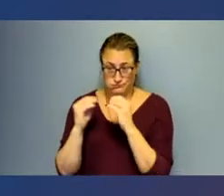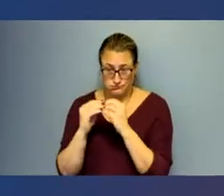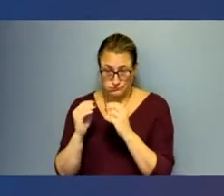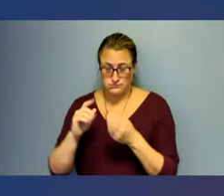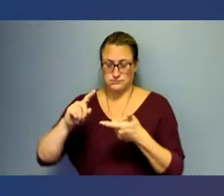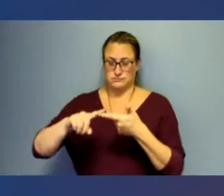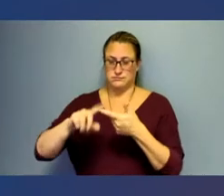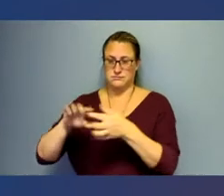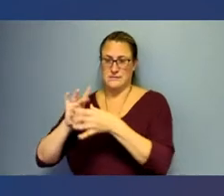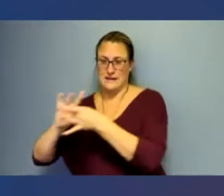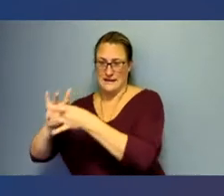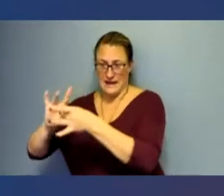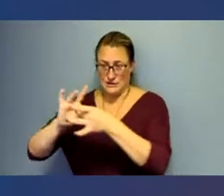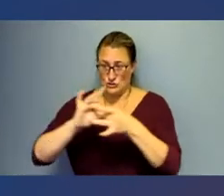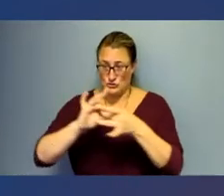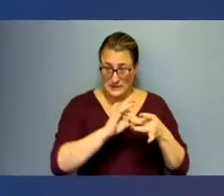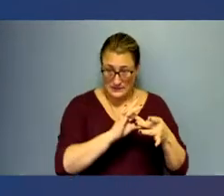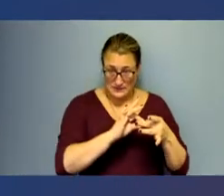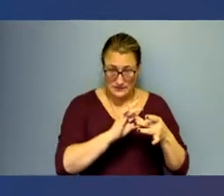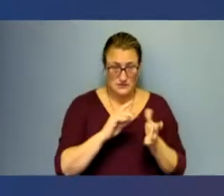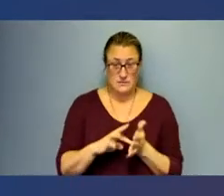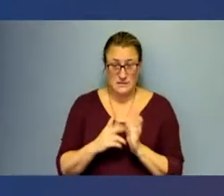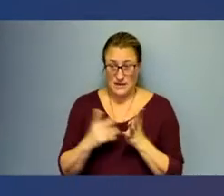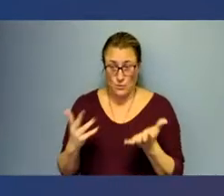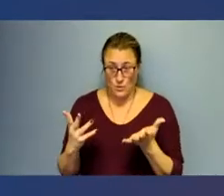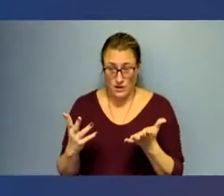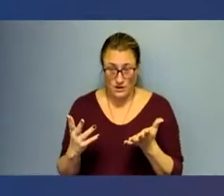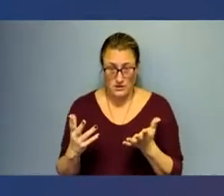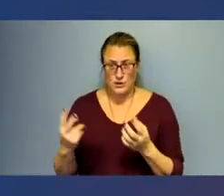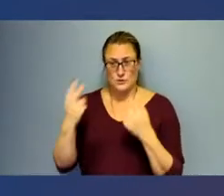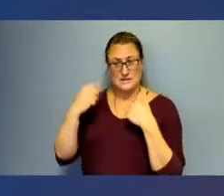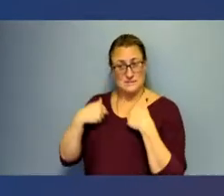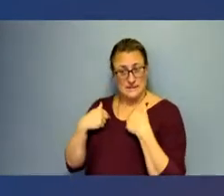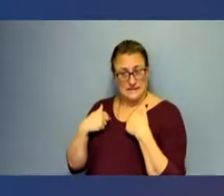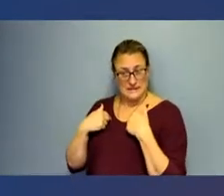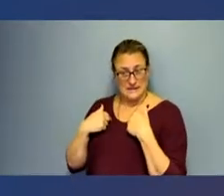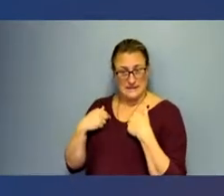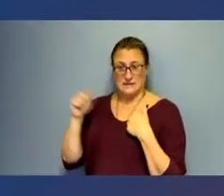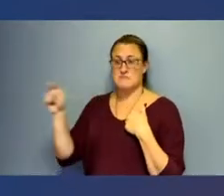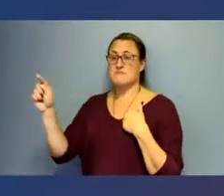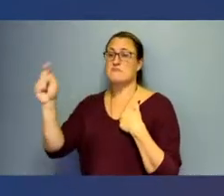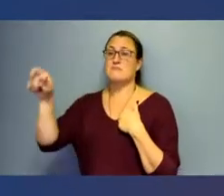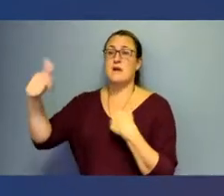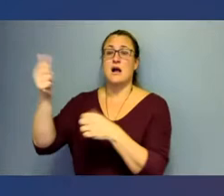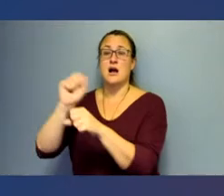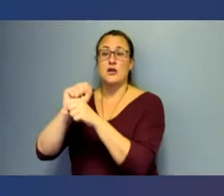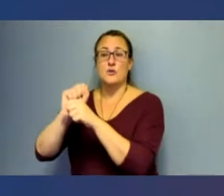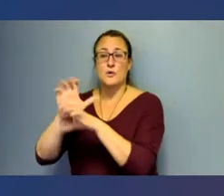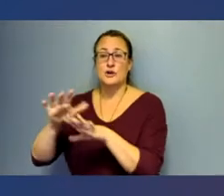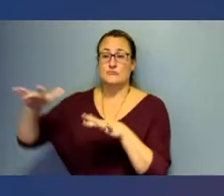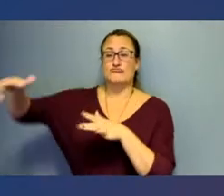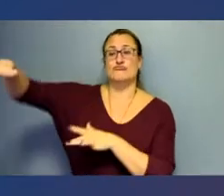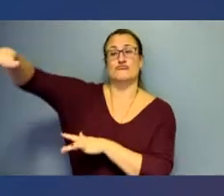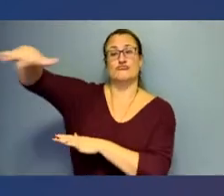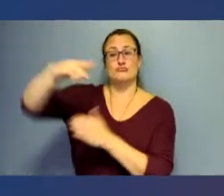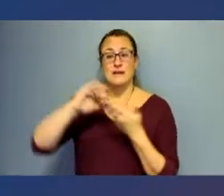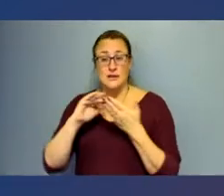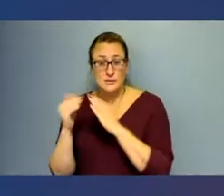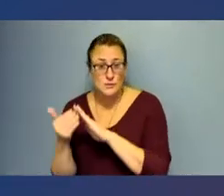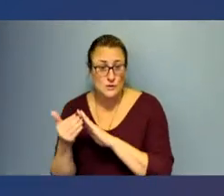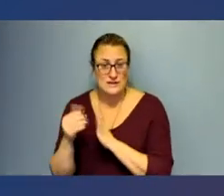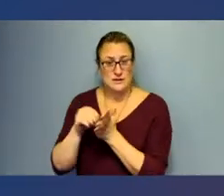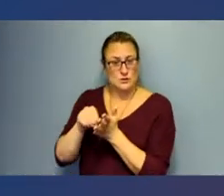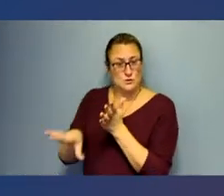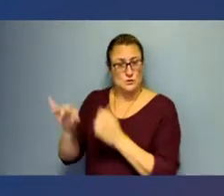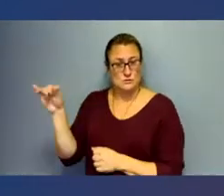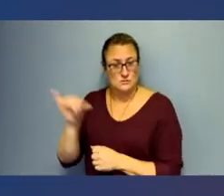engagement, meaning that you see me in the community, you see our employees in the community, and we are also engaging our students,